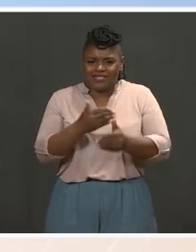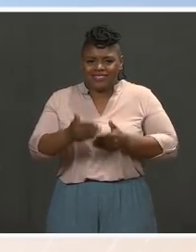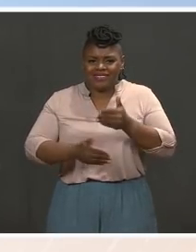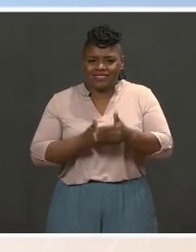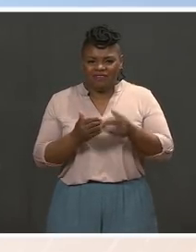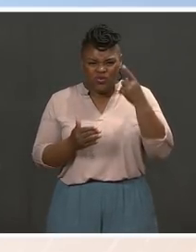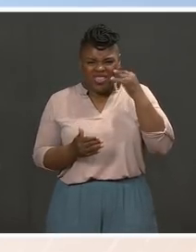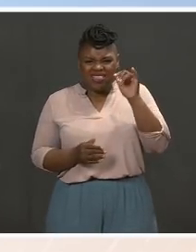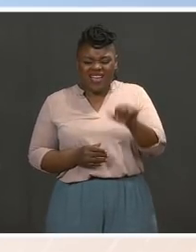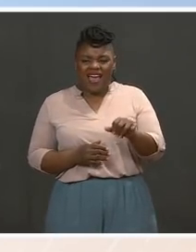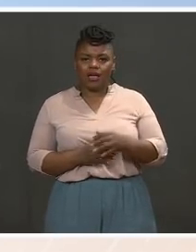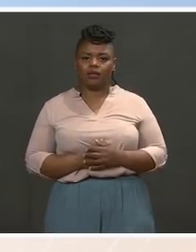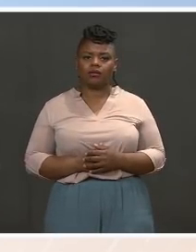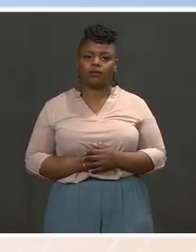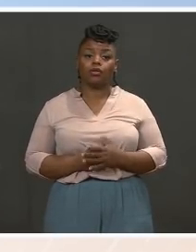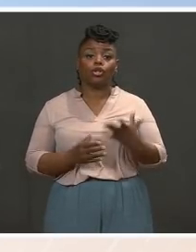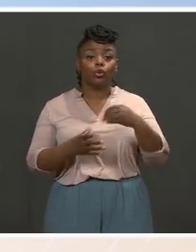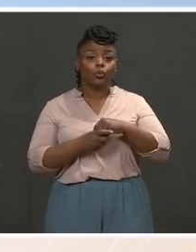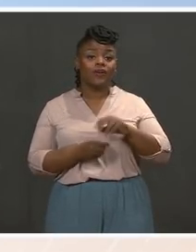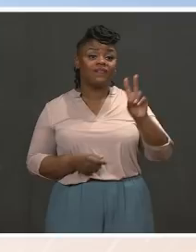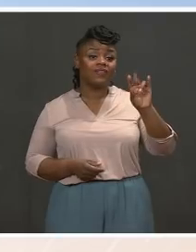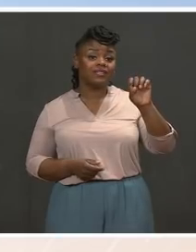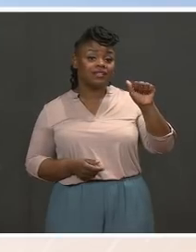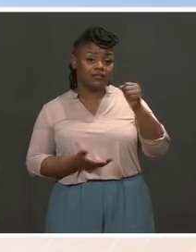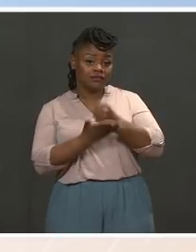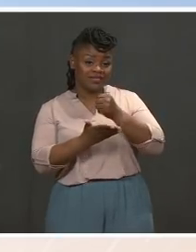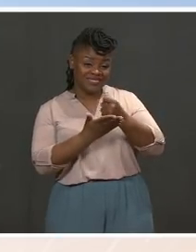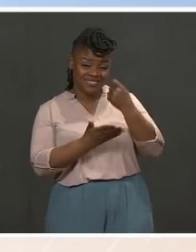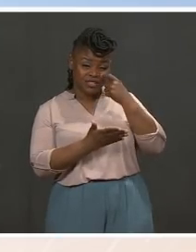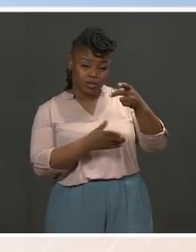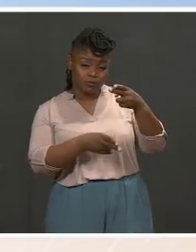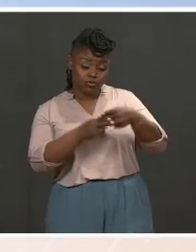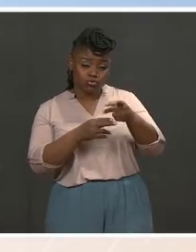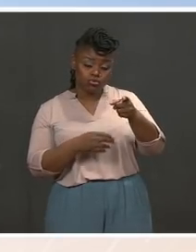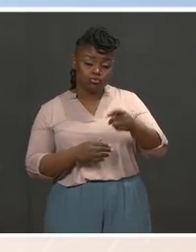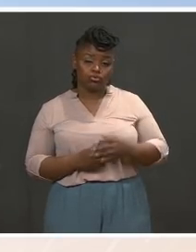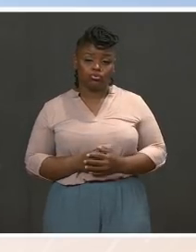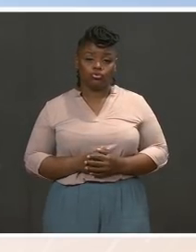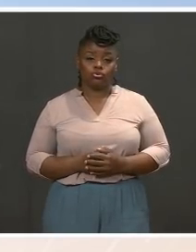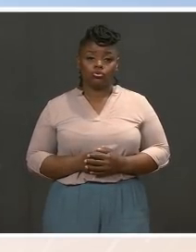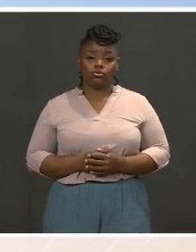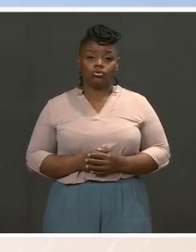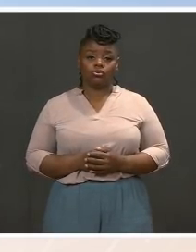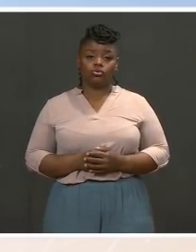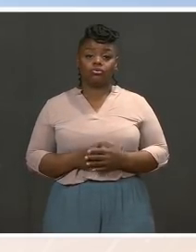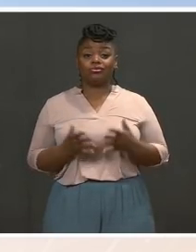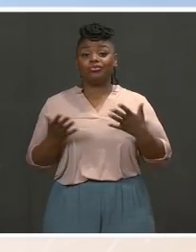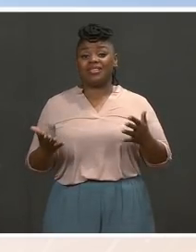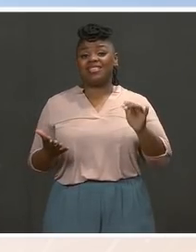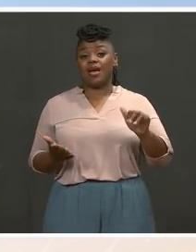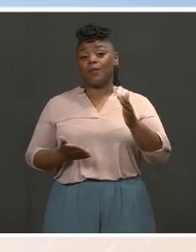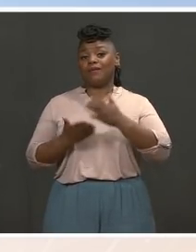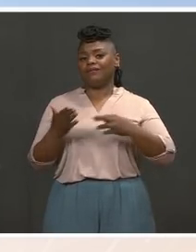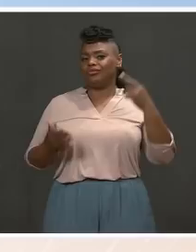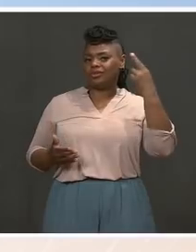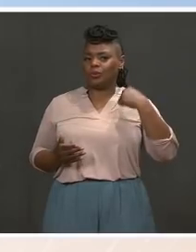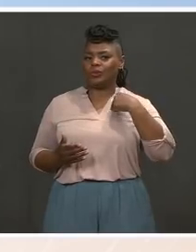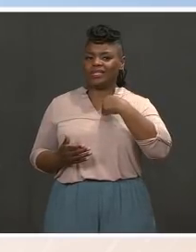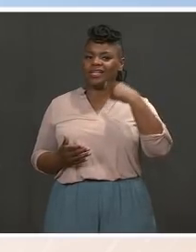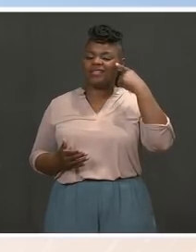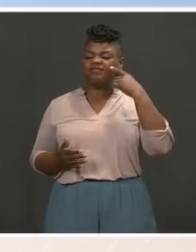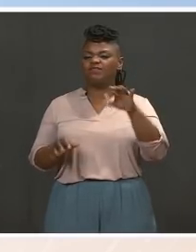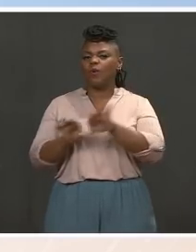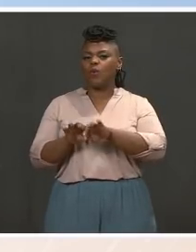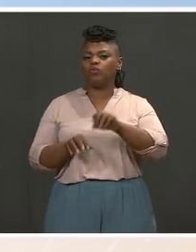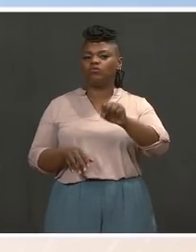number of the visas that you just — just introduced or just conveyed. So, that's part of the reason why we think that's such an important piece to move forward on. The a